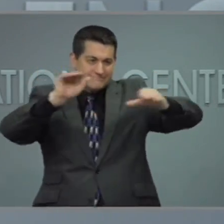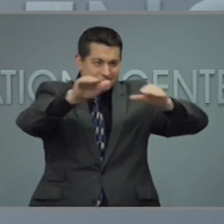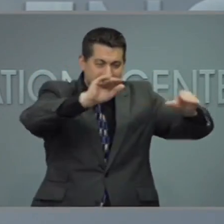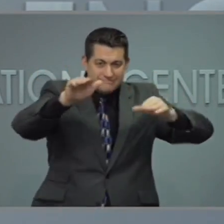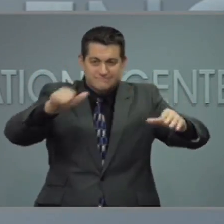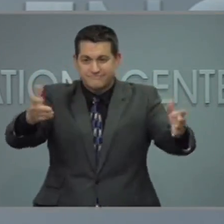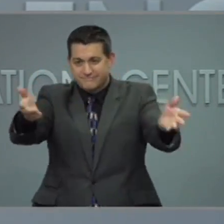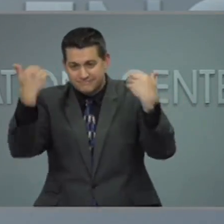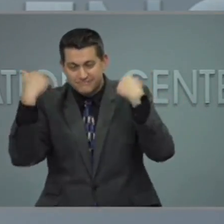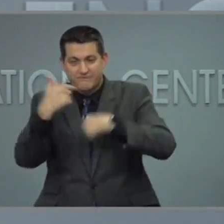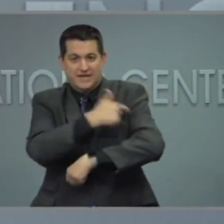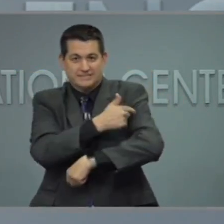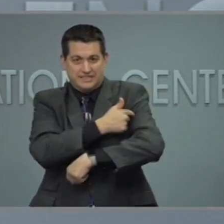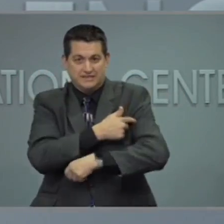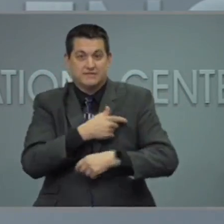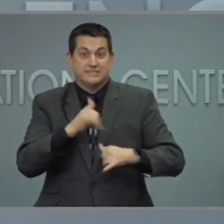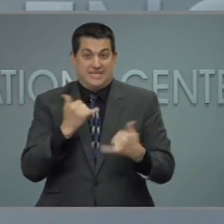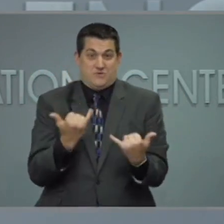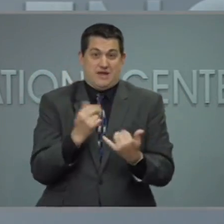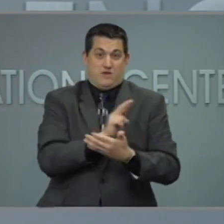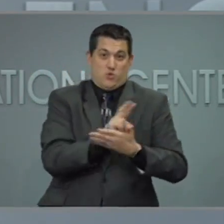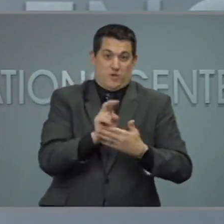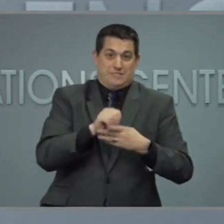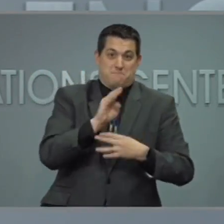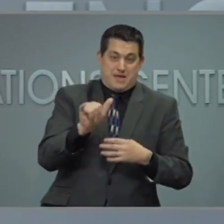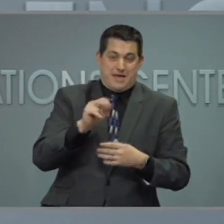now for two weeks in May and two weeks in June. Thanks.